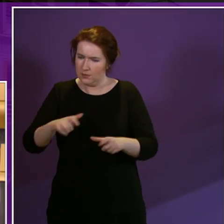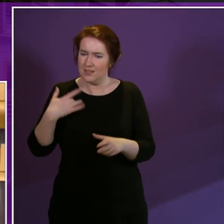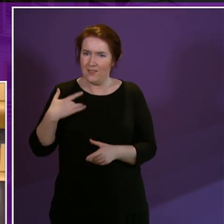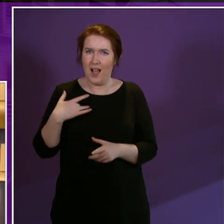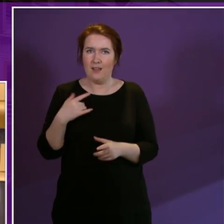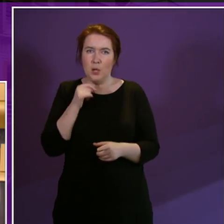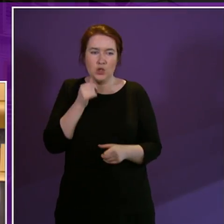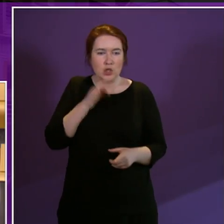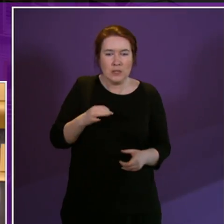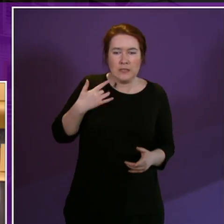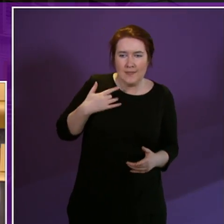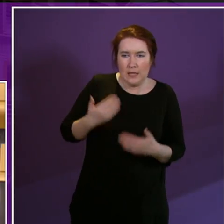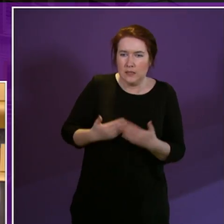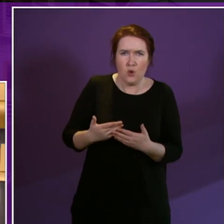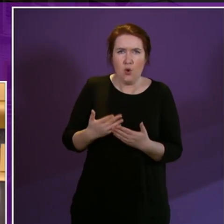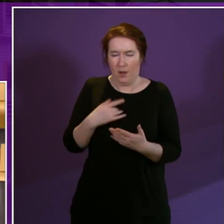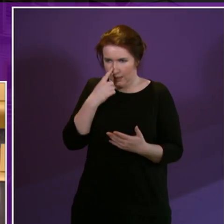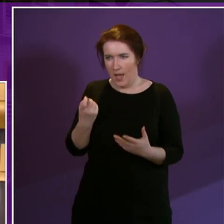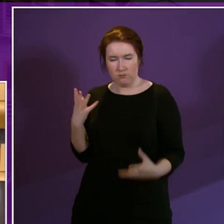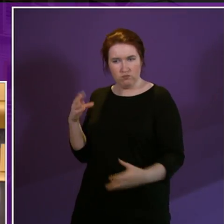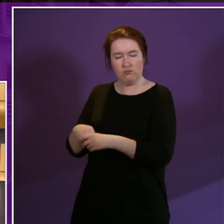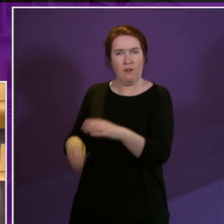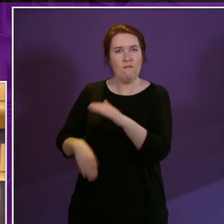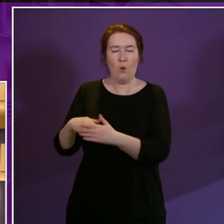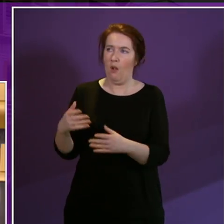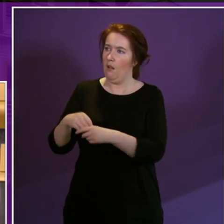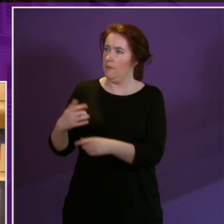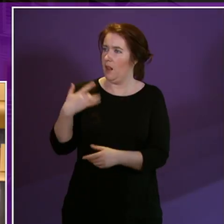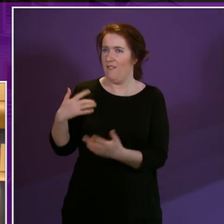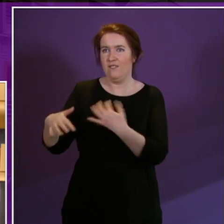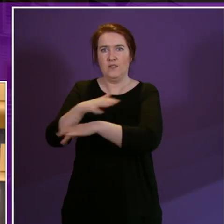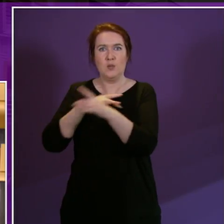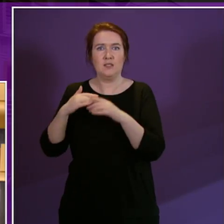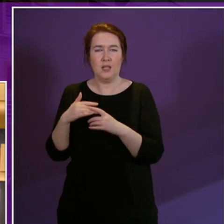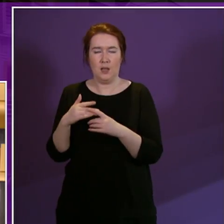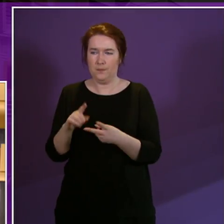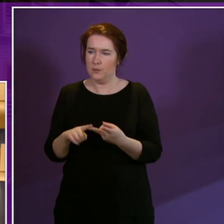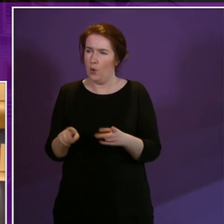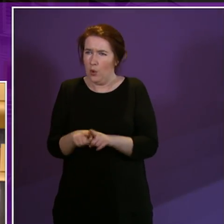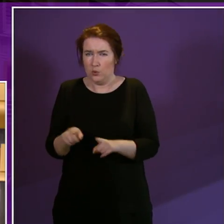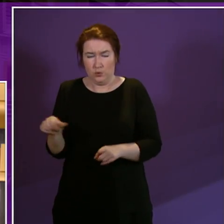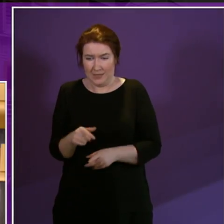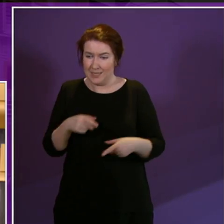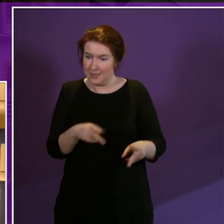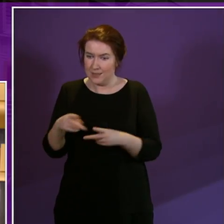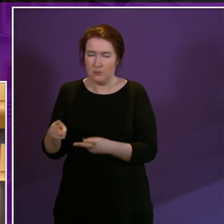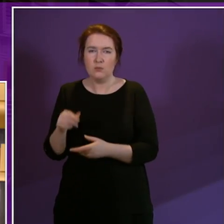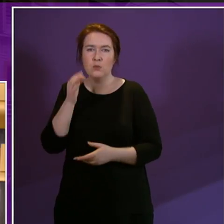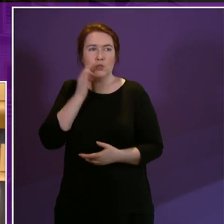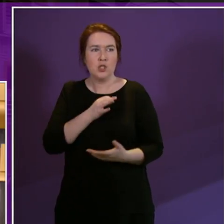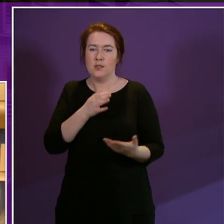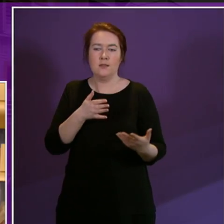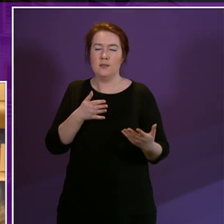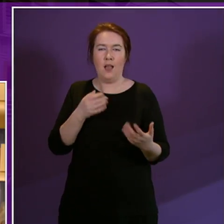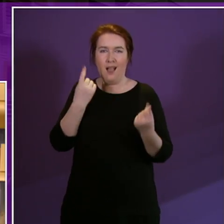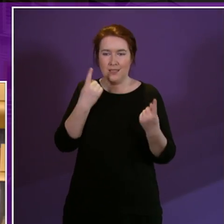springboard to playing a full part in society. An expectation of a system that moves us beyond the